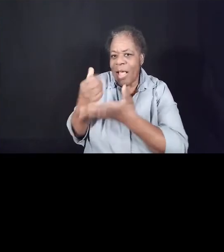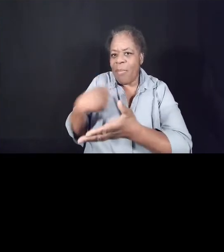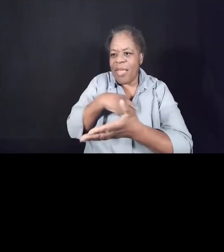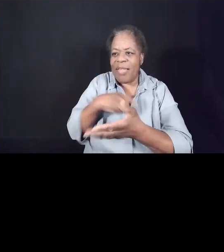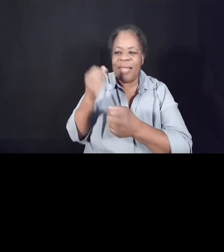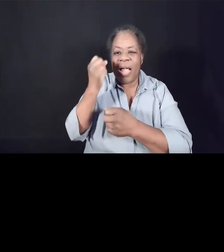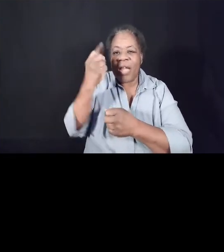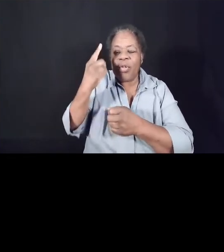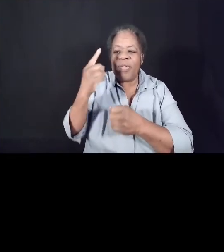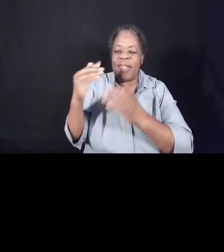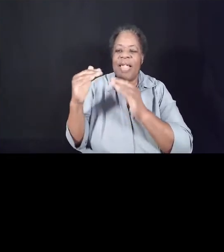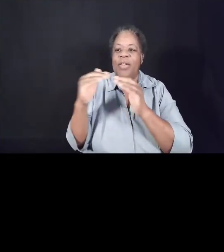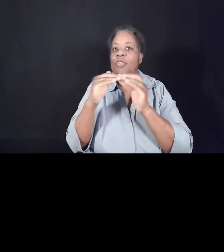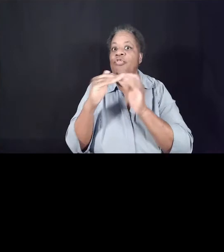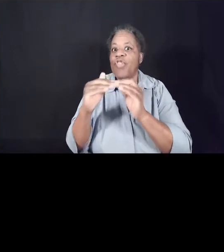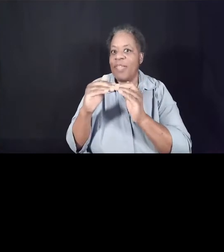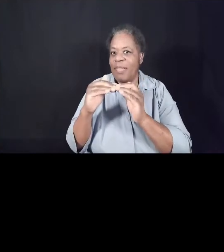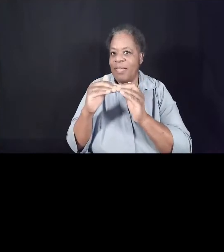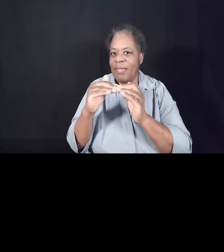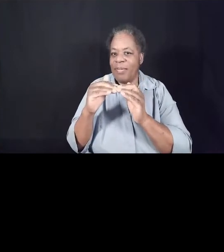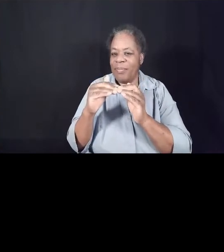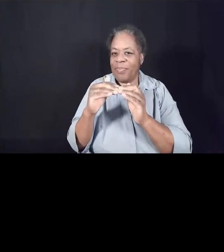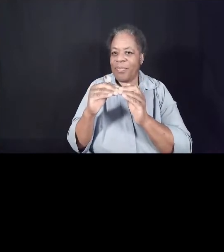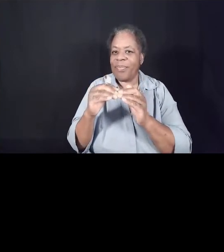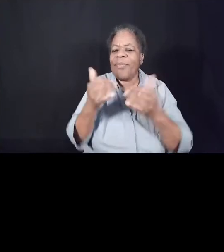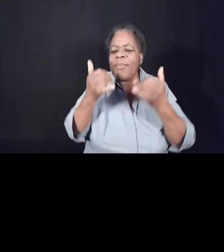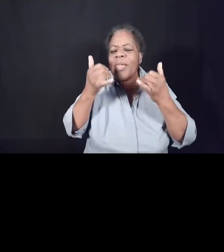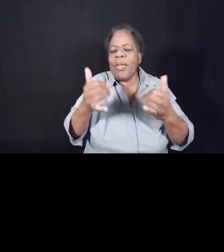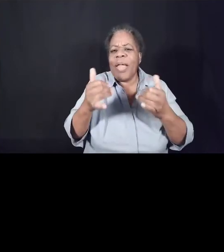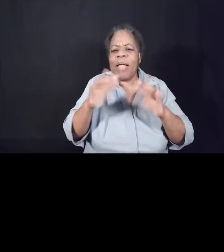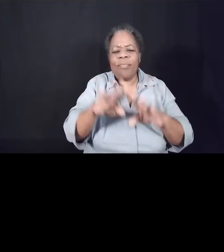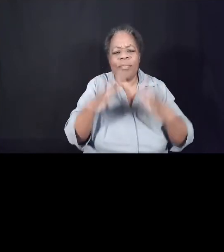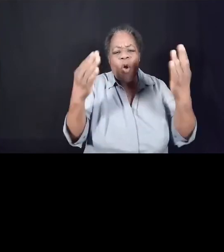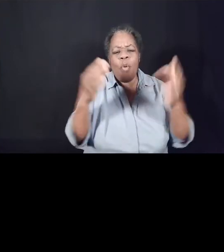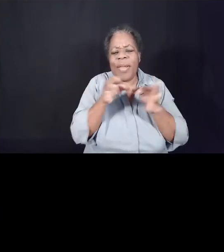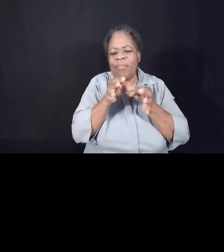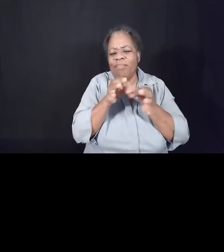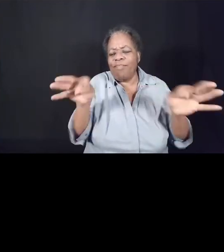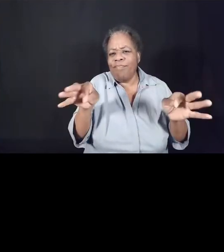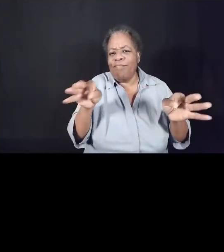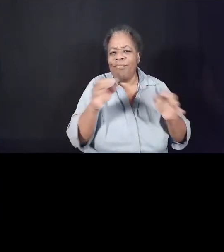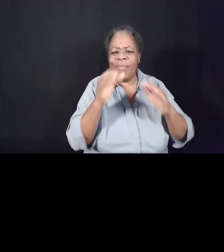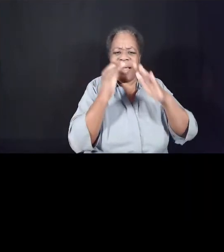today. So, let's turn to the opening verses of Isaiah 42.